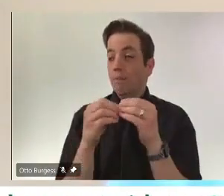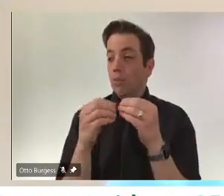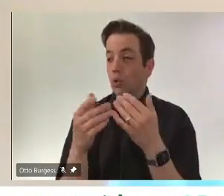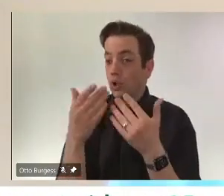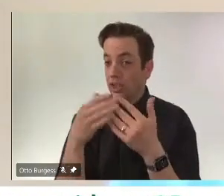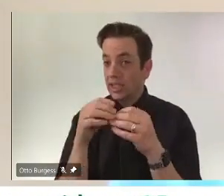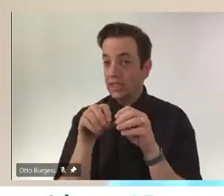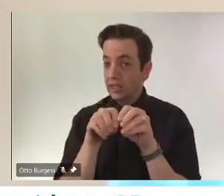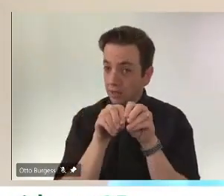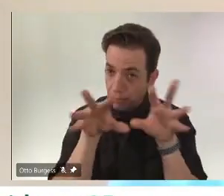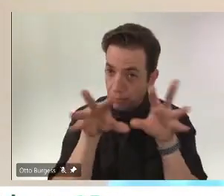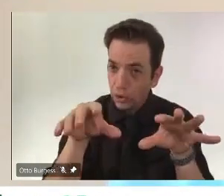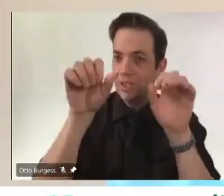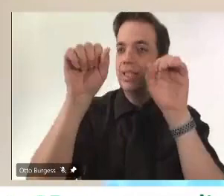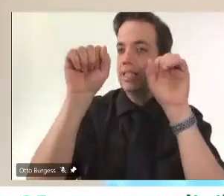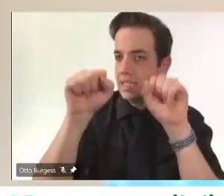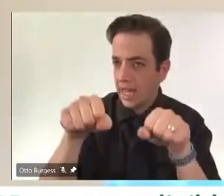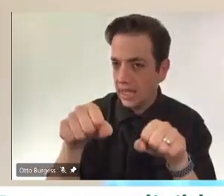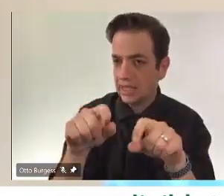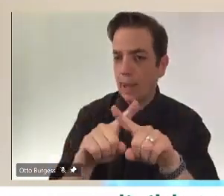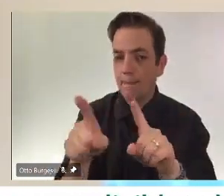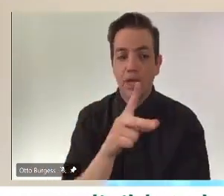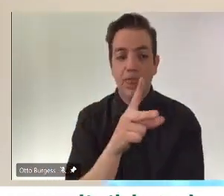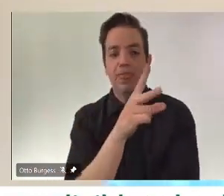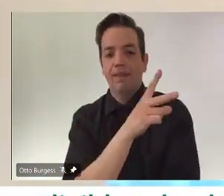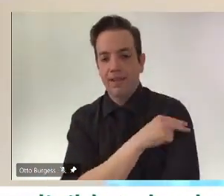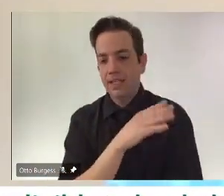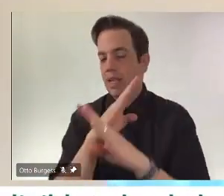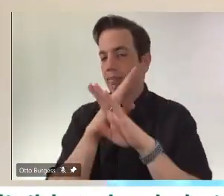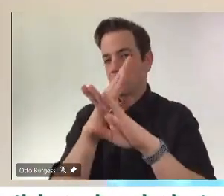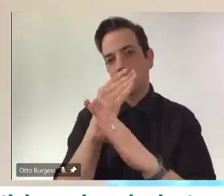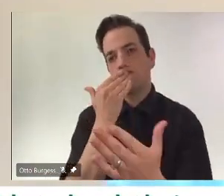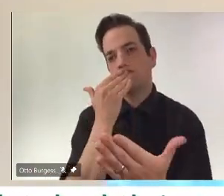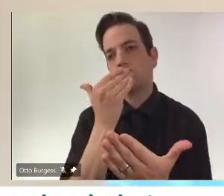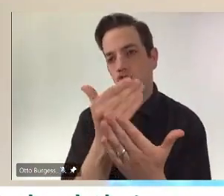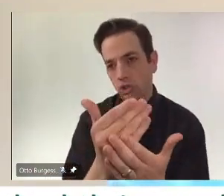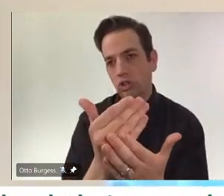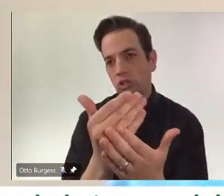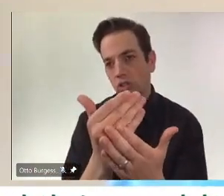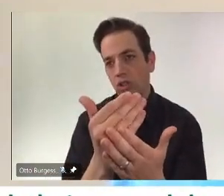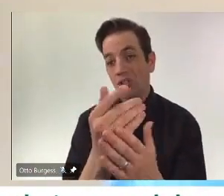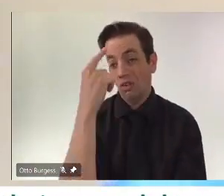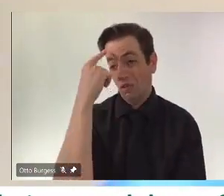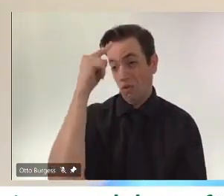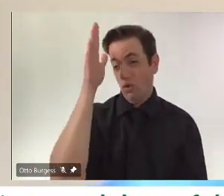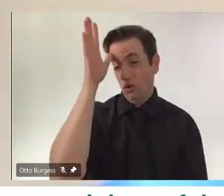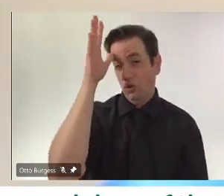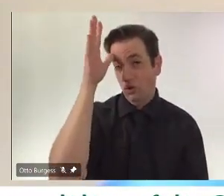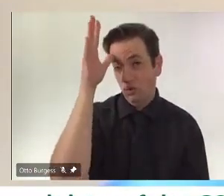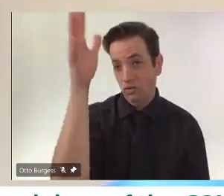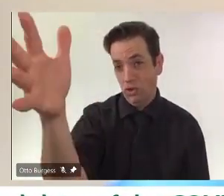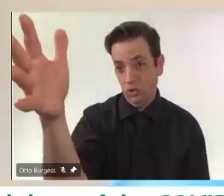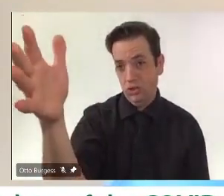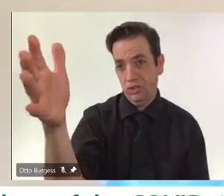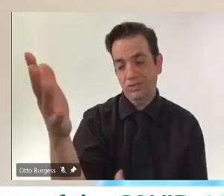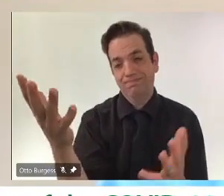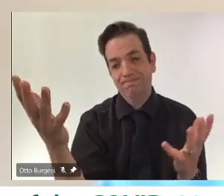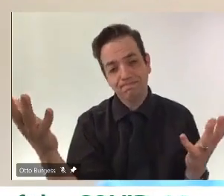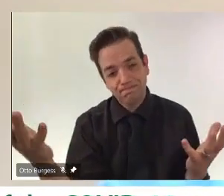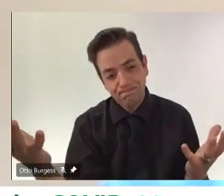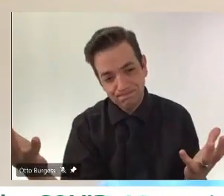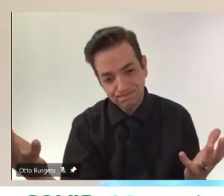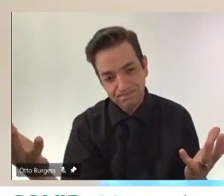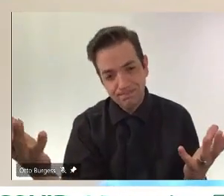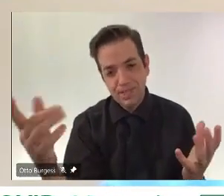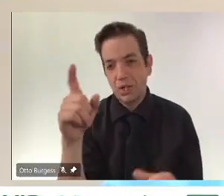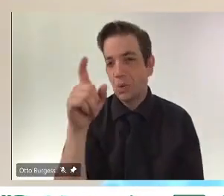existing vaccines is good. But, you know, for the future, till such time that the world is vaccinated and the world